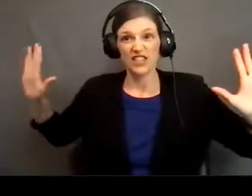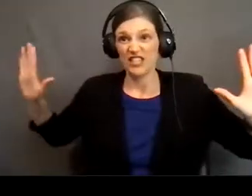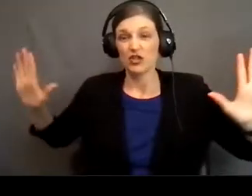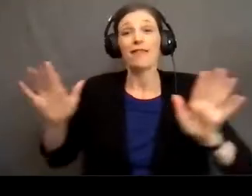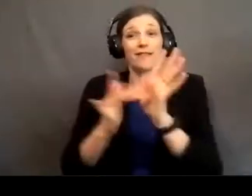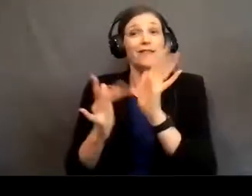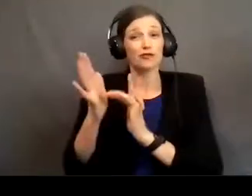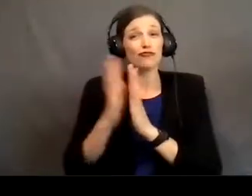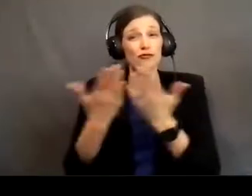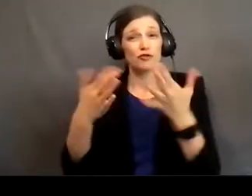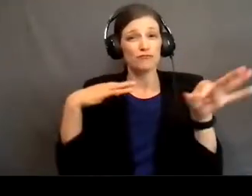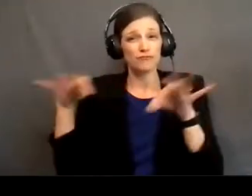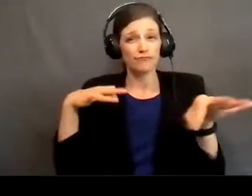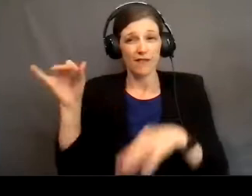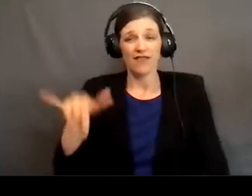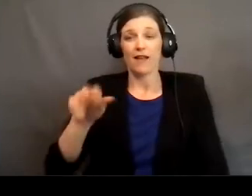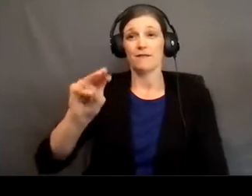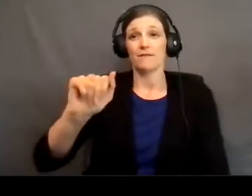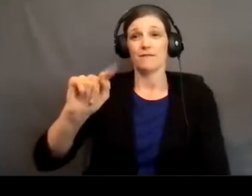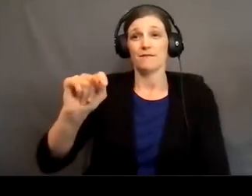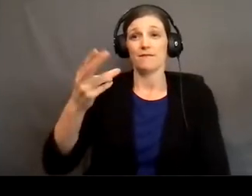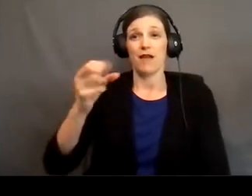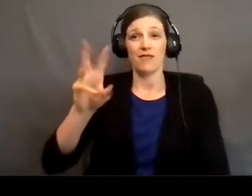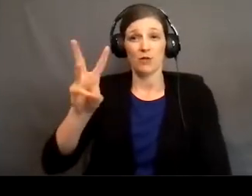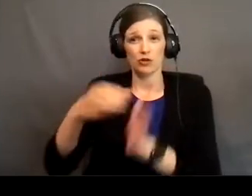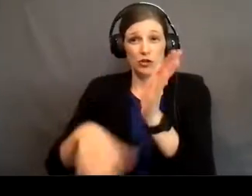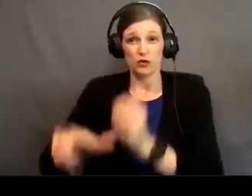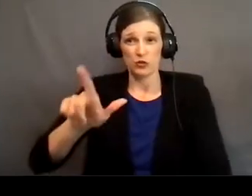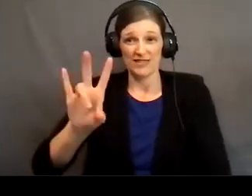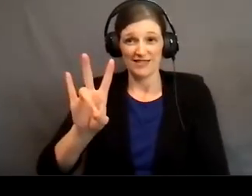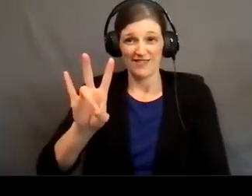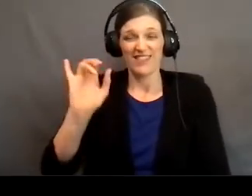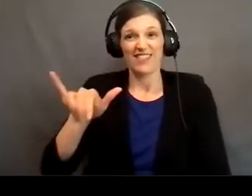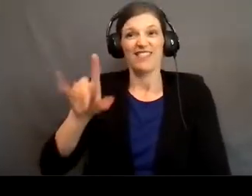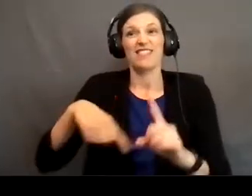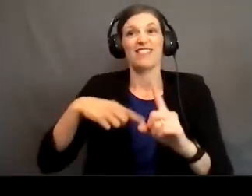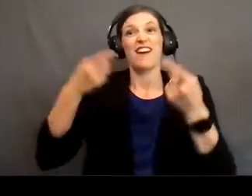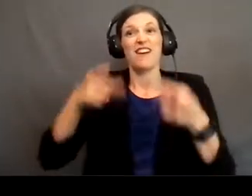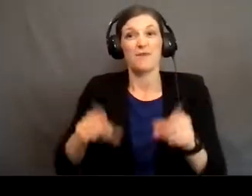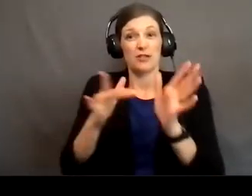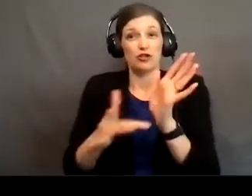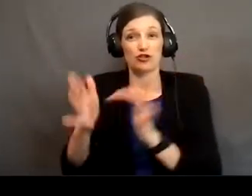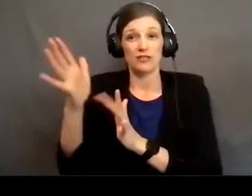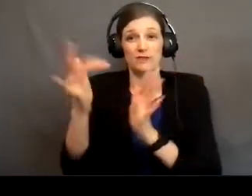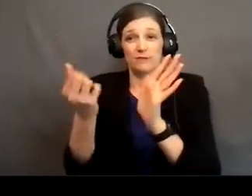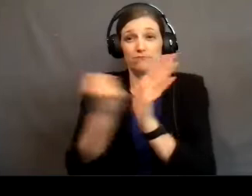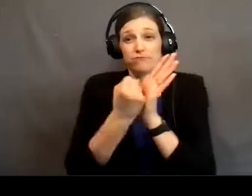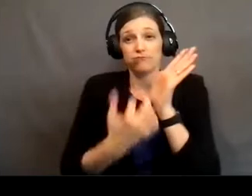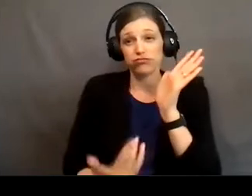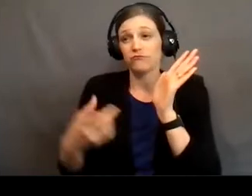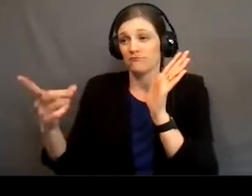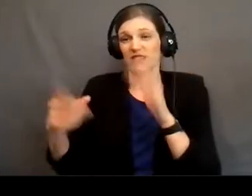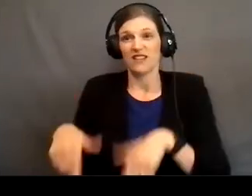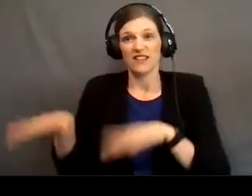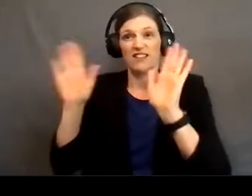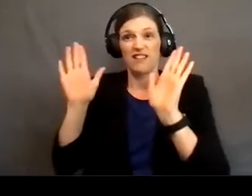about this. So Matthew chapter 27, this is when Jesus was crucified, when he gave himself up